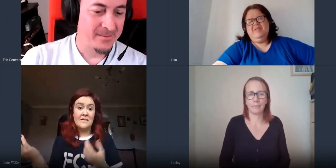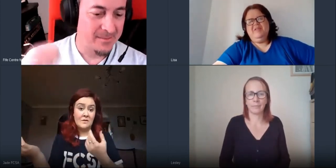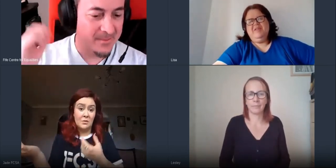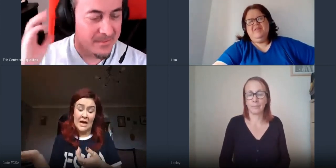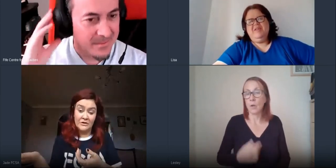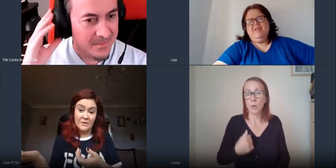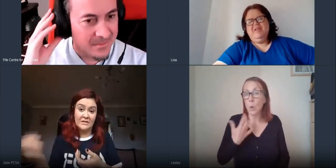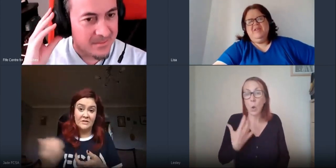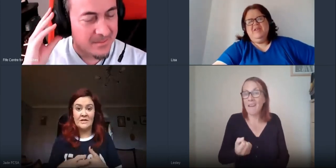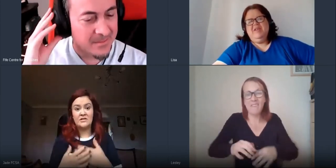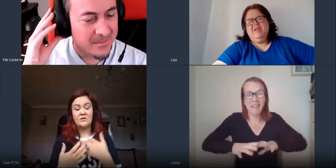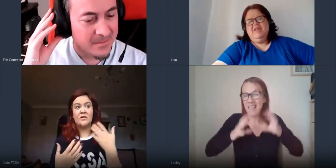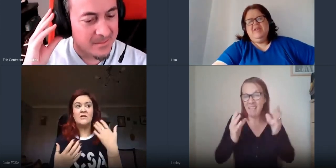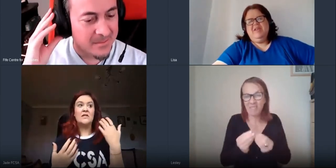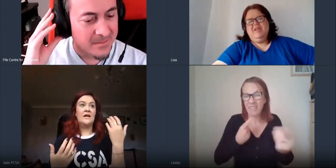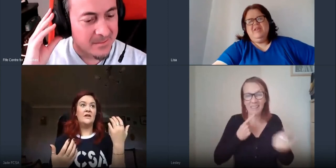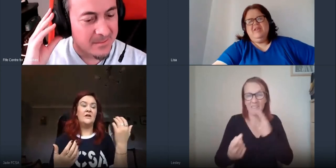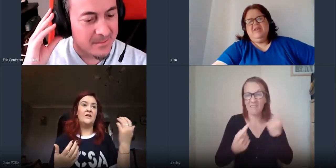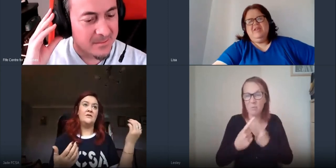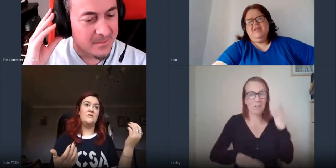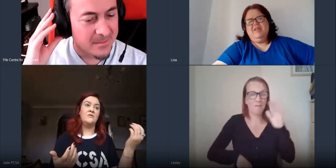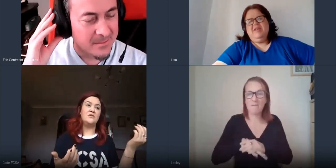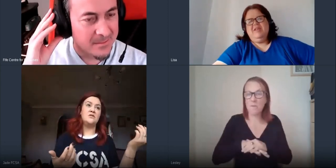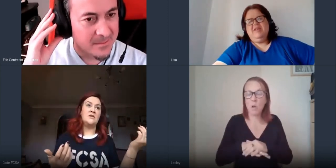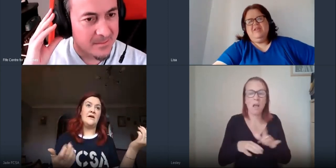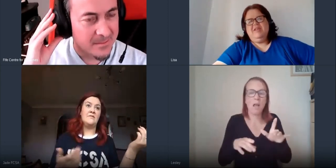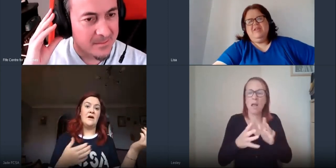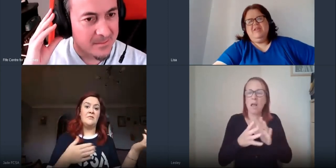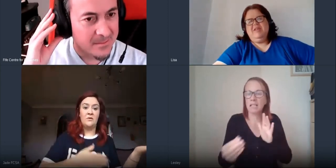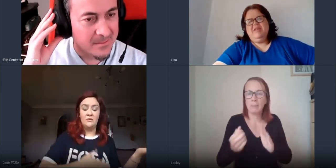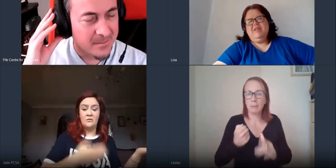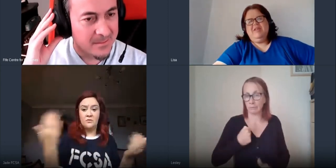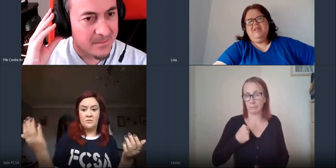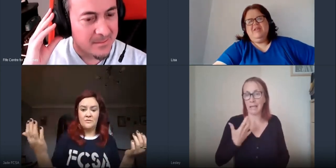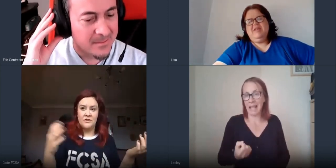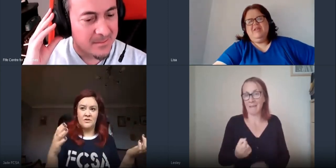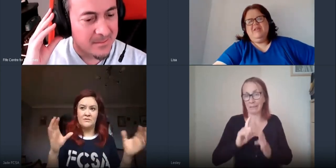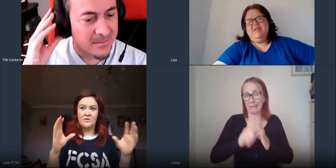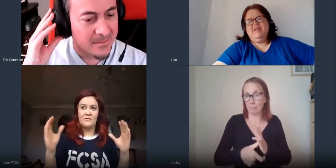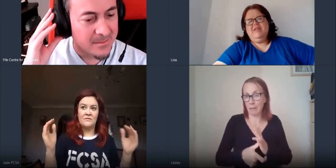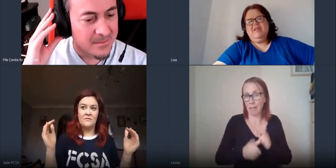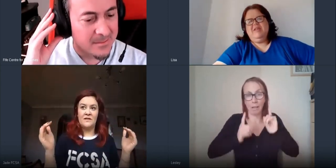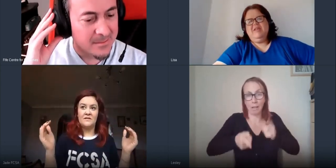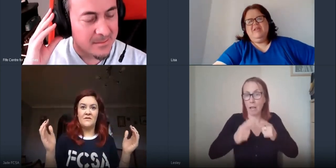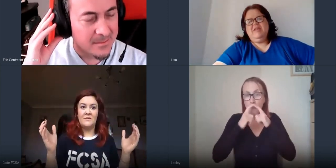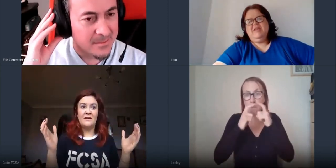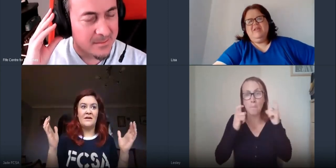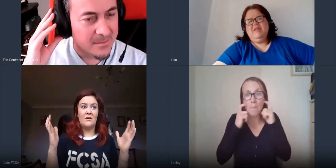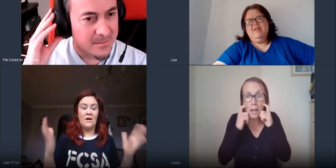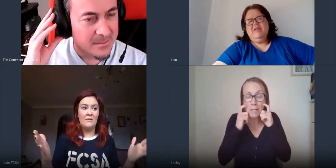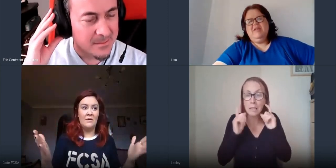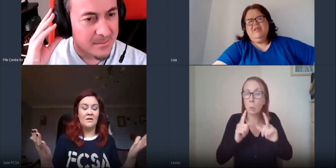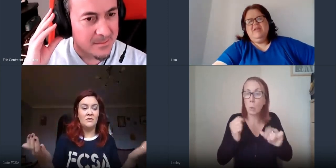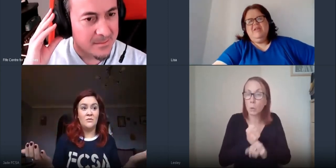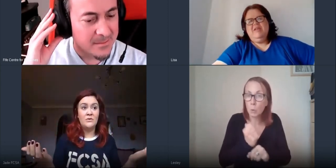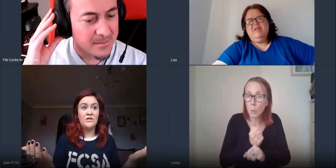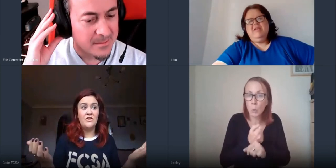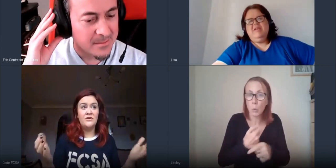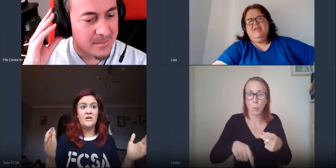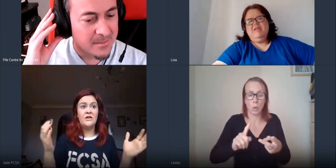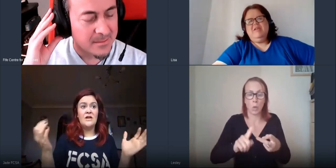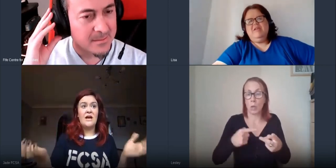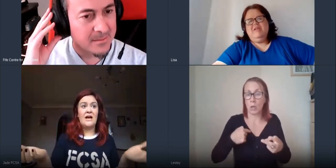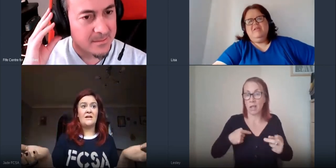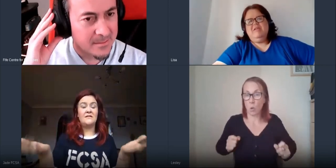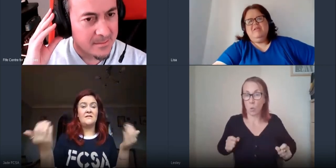mask how do i do this or you know there's um i'm a there's sort of things that have come in like oh i'm a sort of wheelchair user